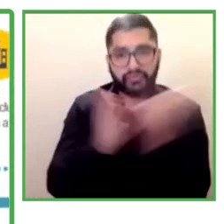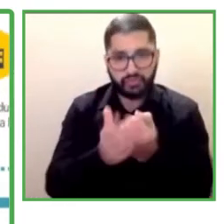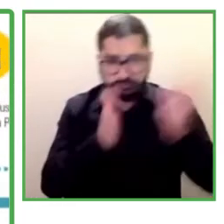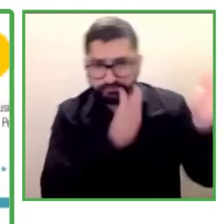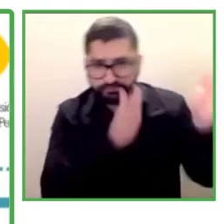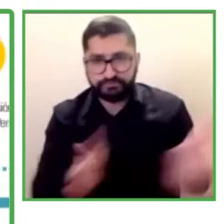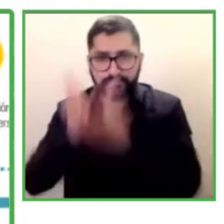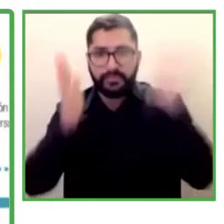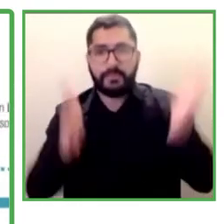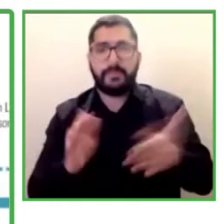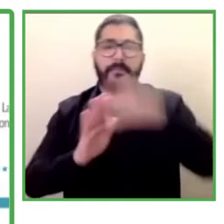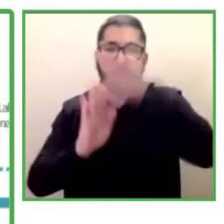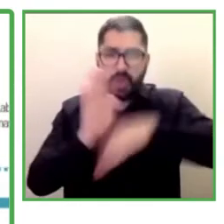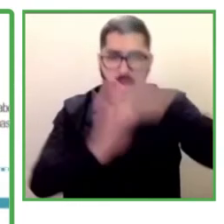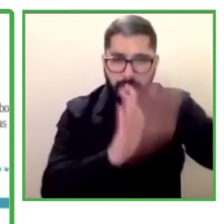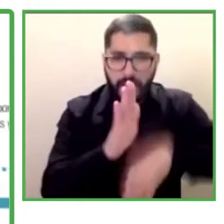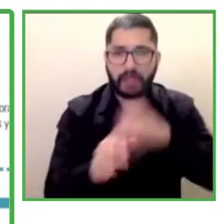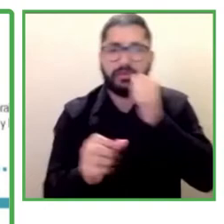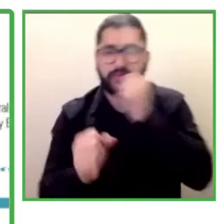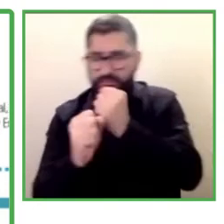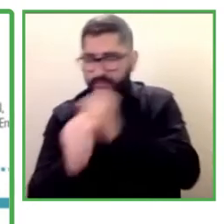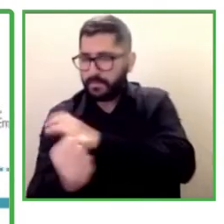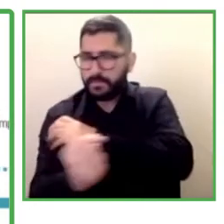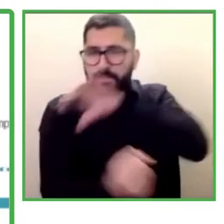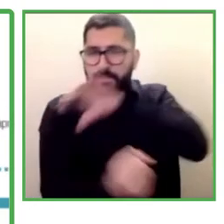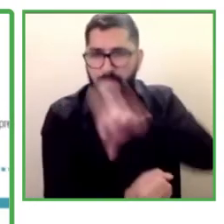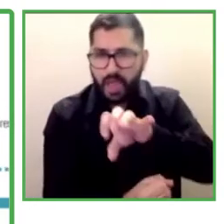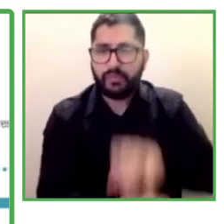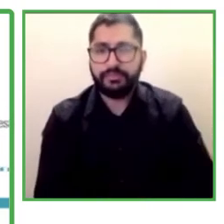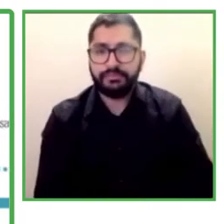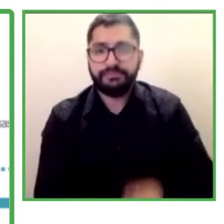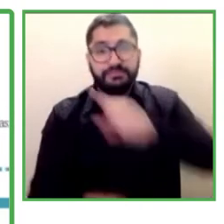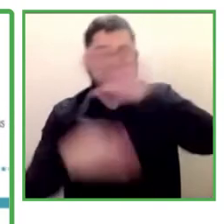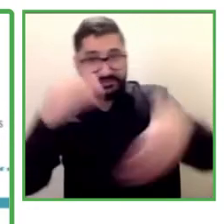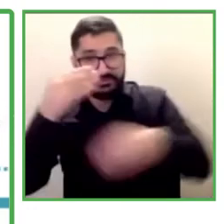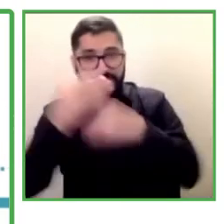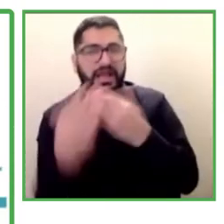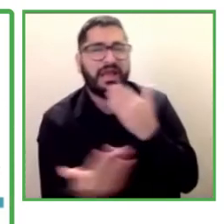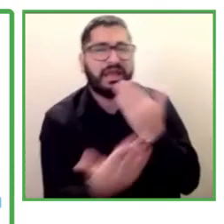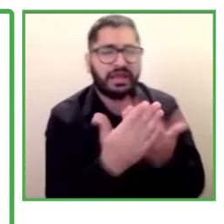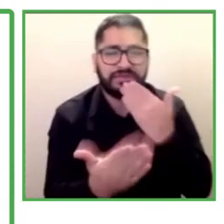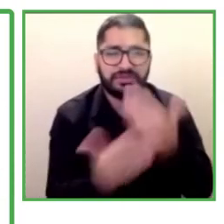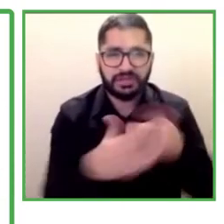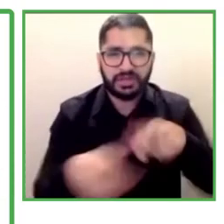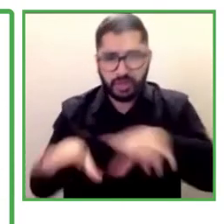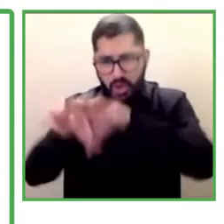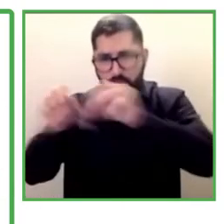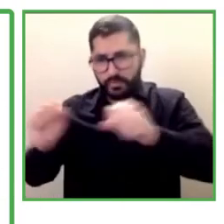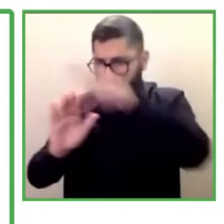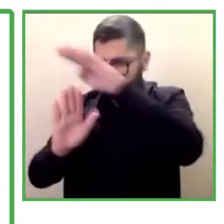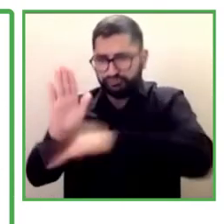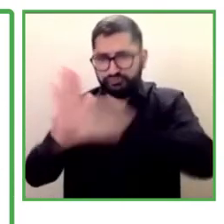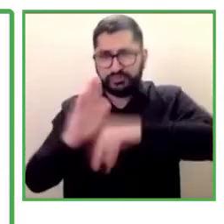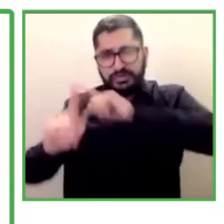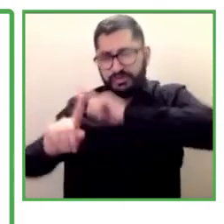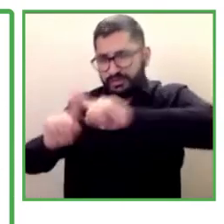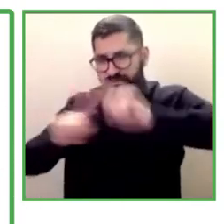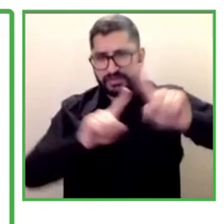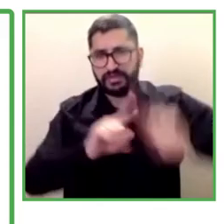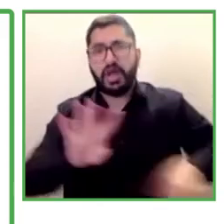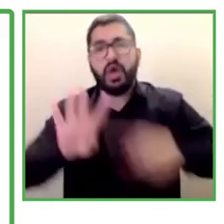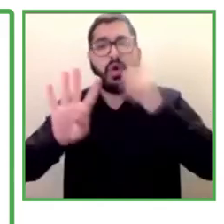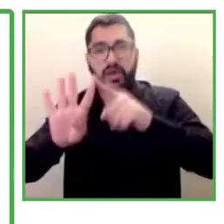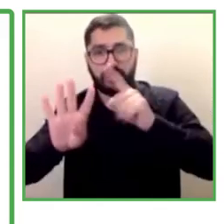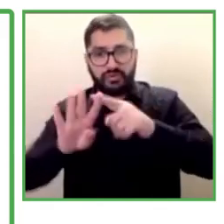productivity tax has strongly seen its implementation thanks to the commitment of the different social